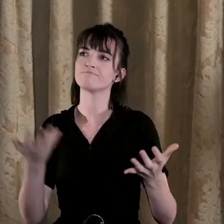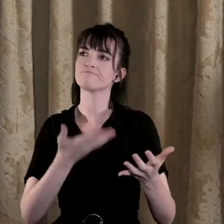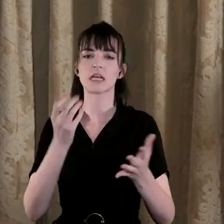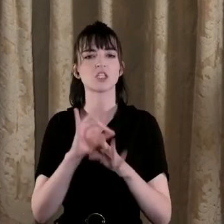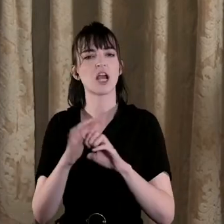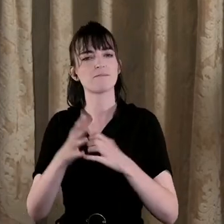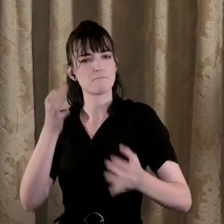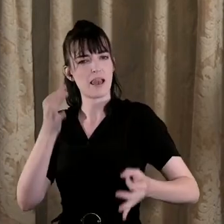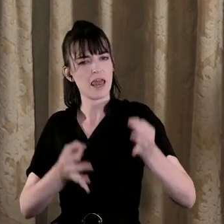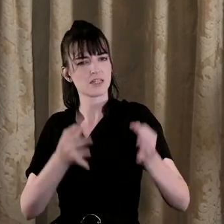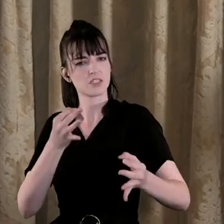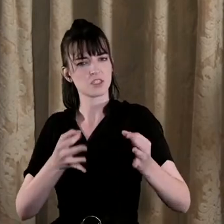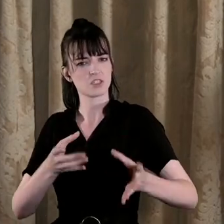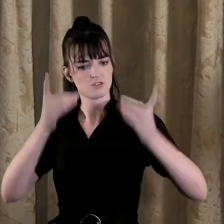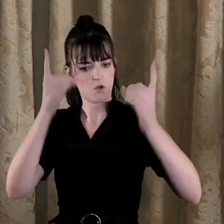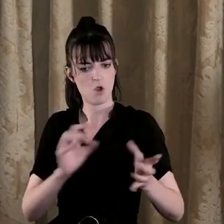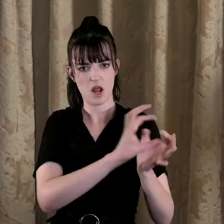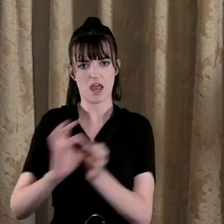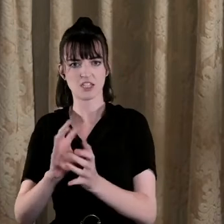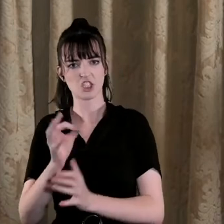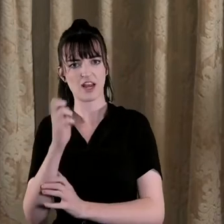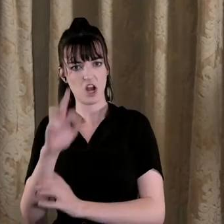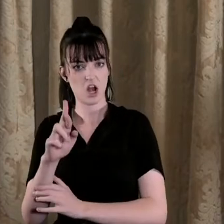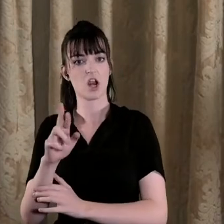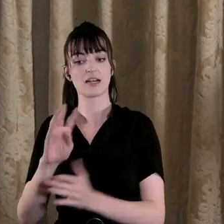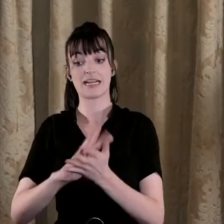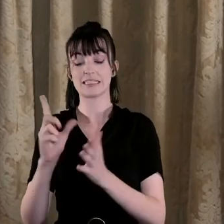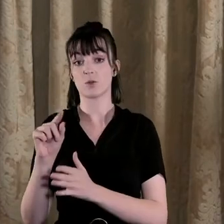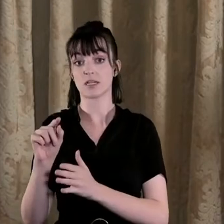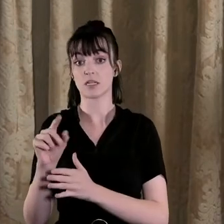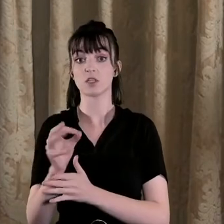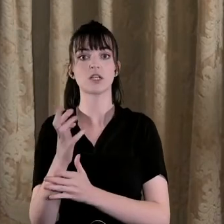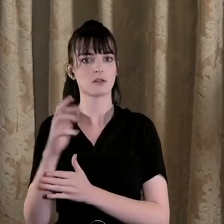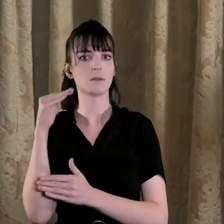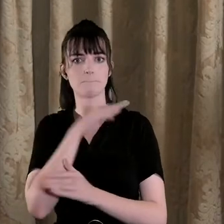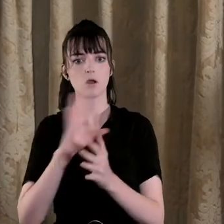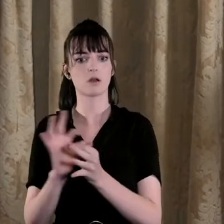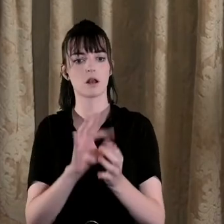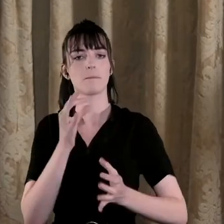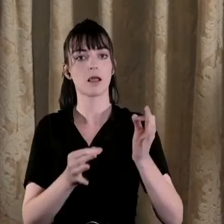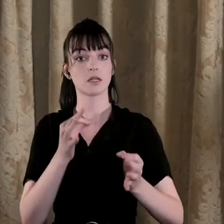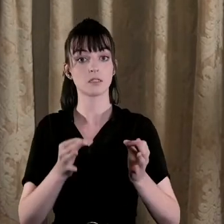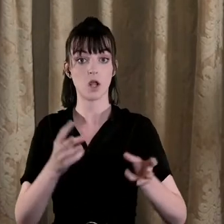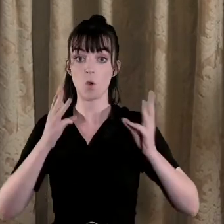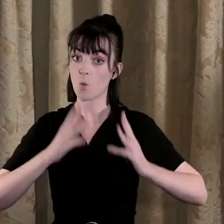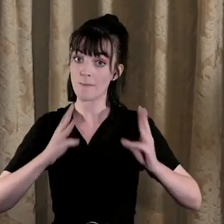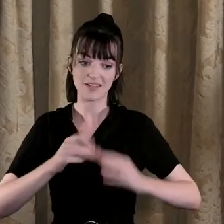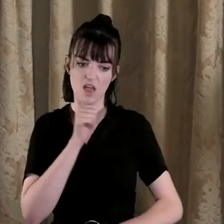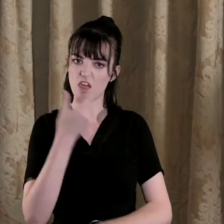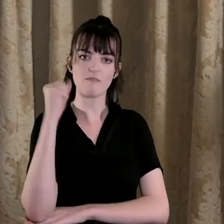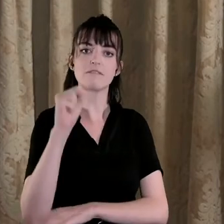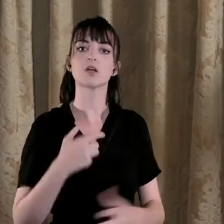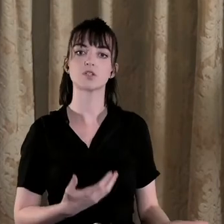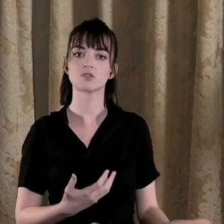order restored in the 20s and gender is so crucial to how that's done women are no longer revolutionaries they're